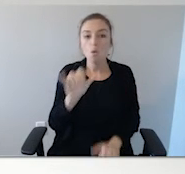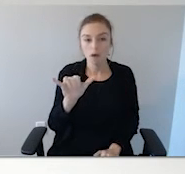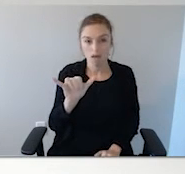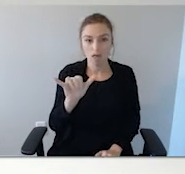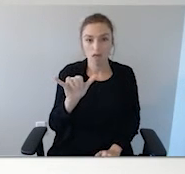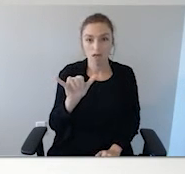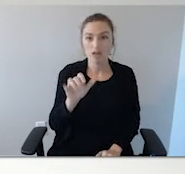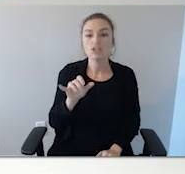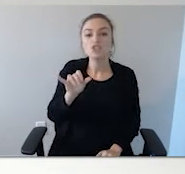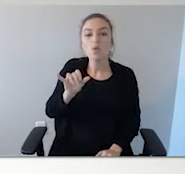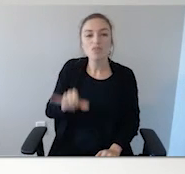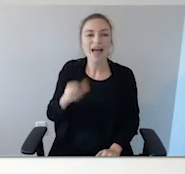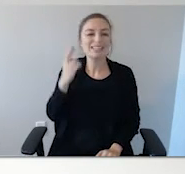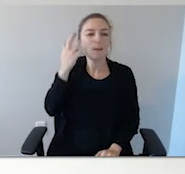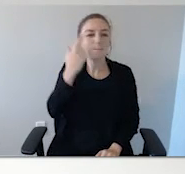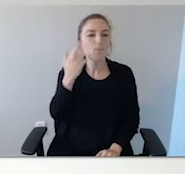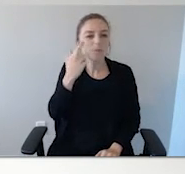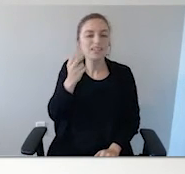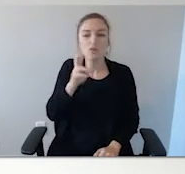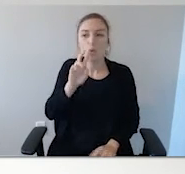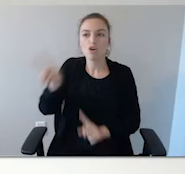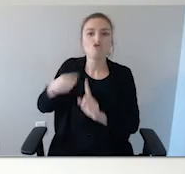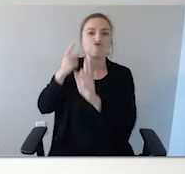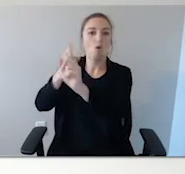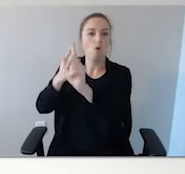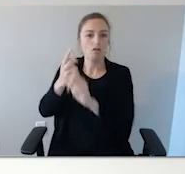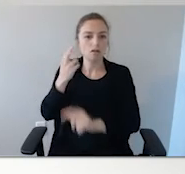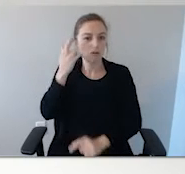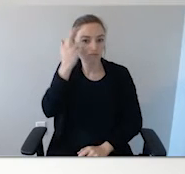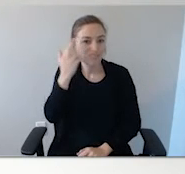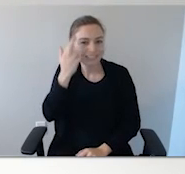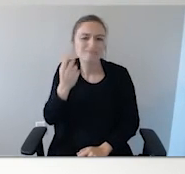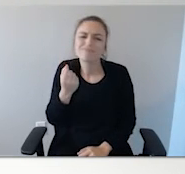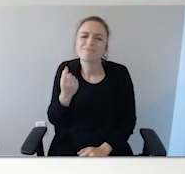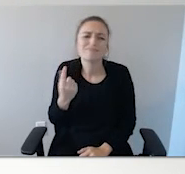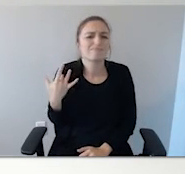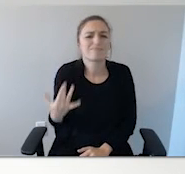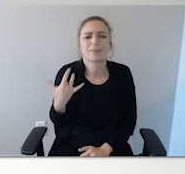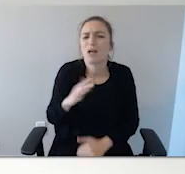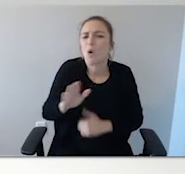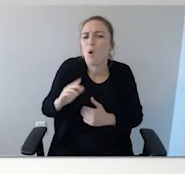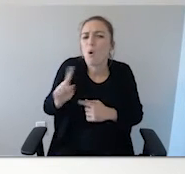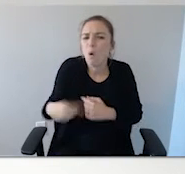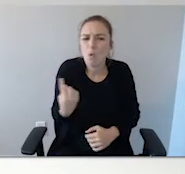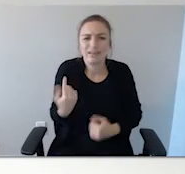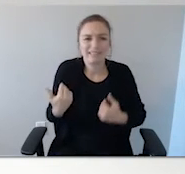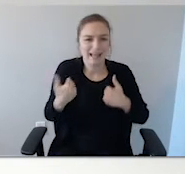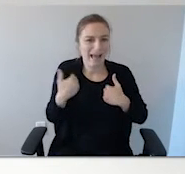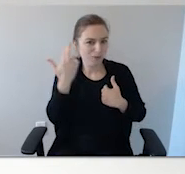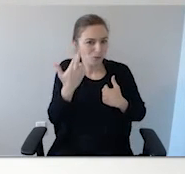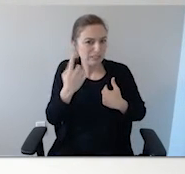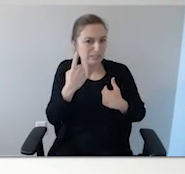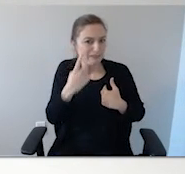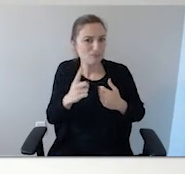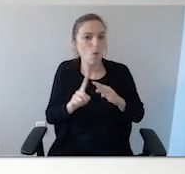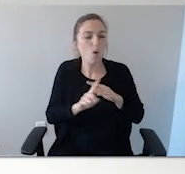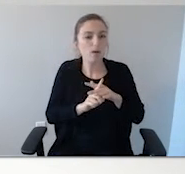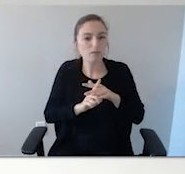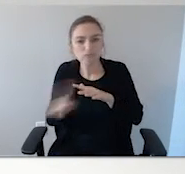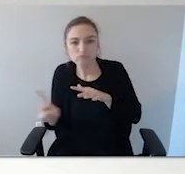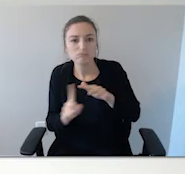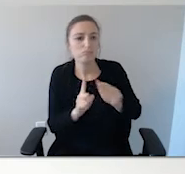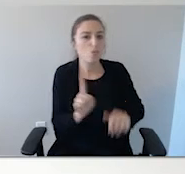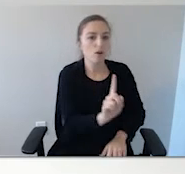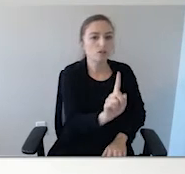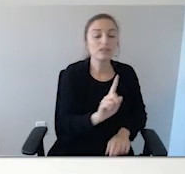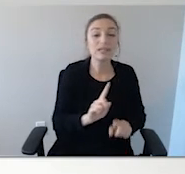called purposeful or goal-directed wandering. There was a reason behind it. So, there's always a reason behind it, but it was a very specific reason. He was